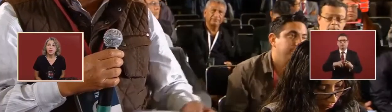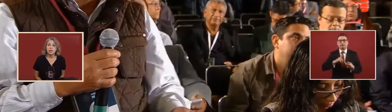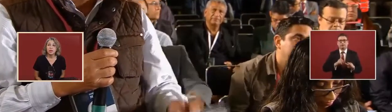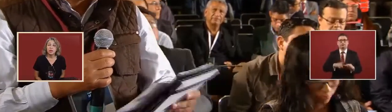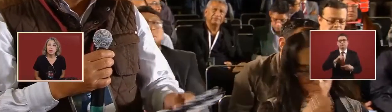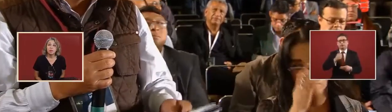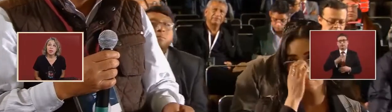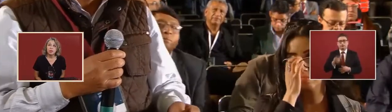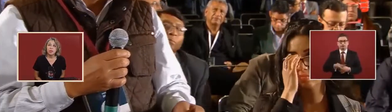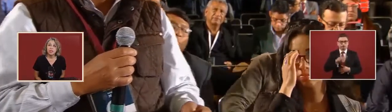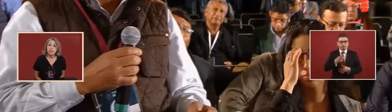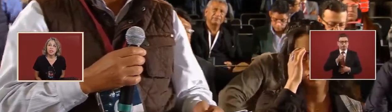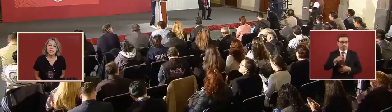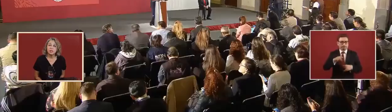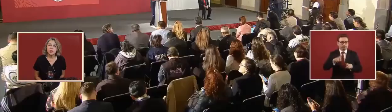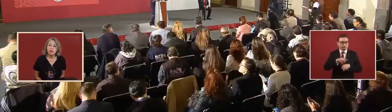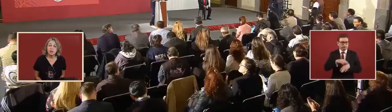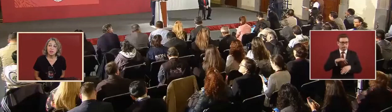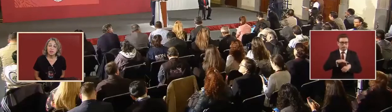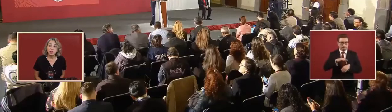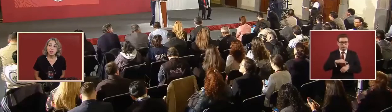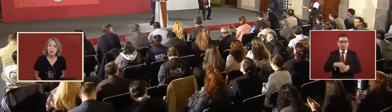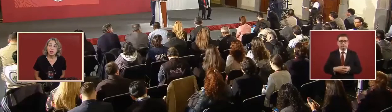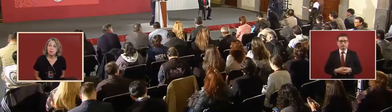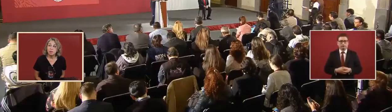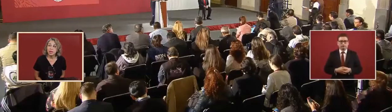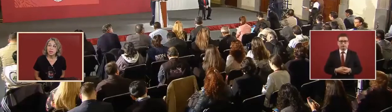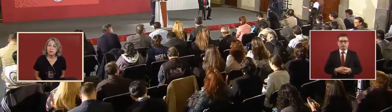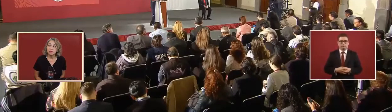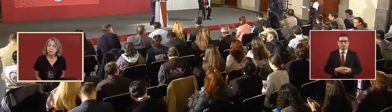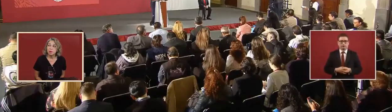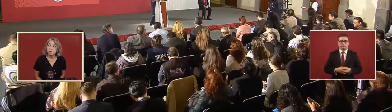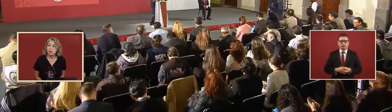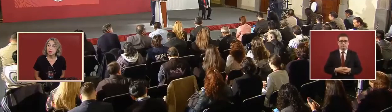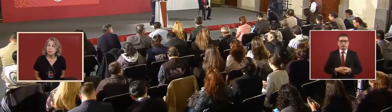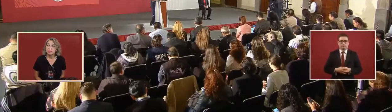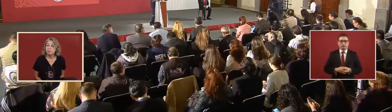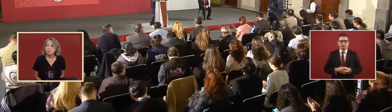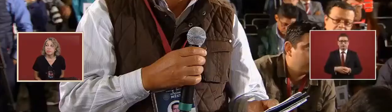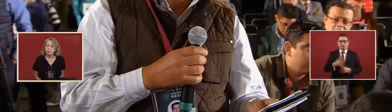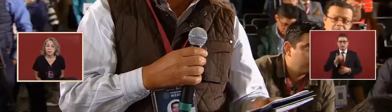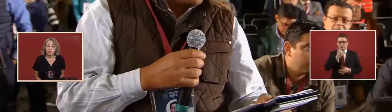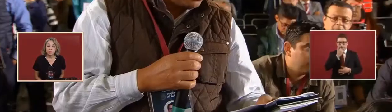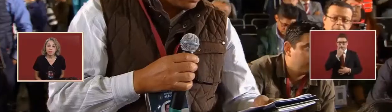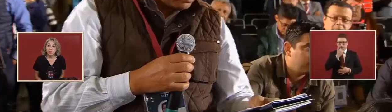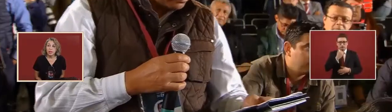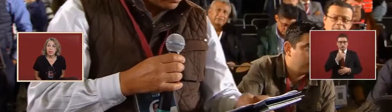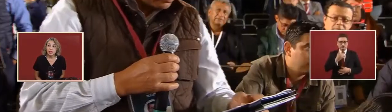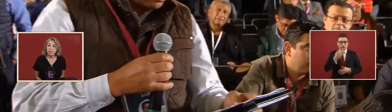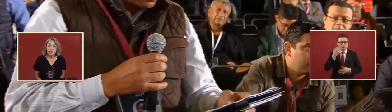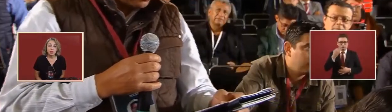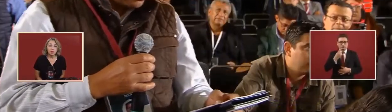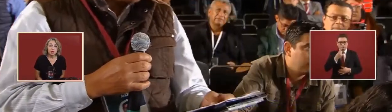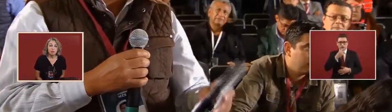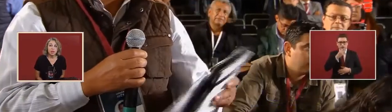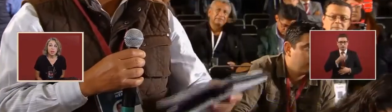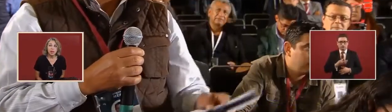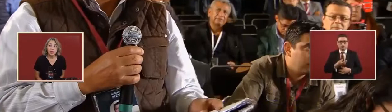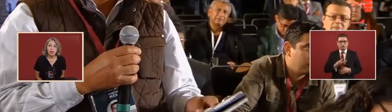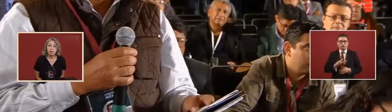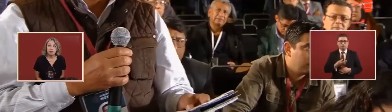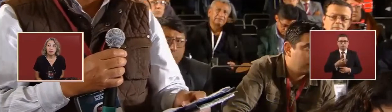regarding the medical department. It's going to take about a minute and a half. But he